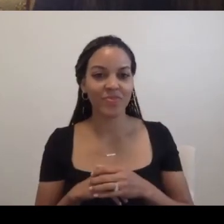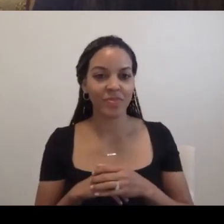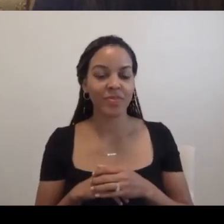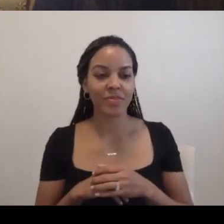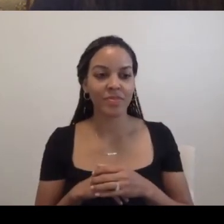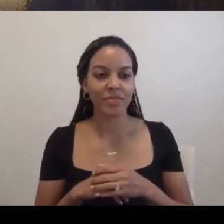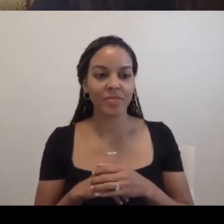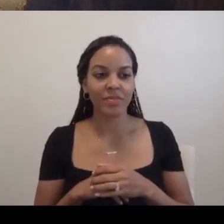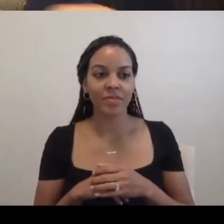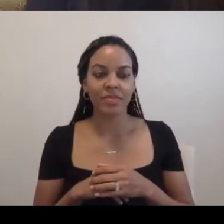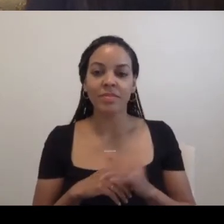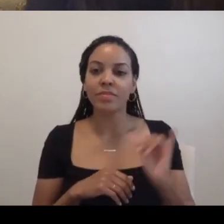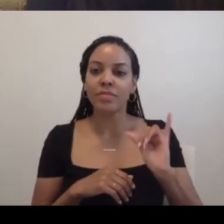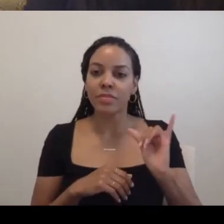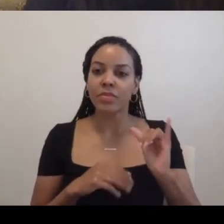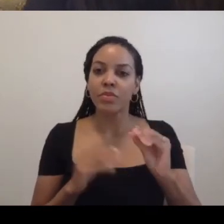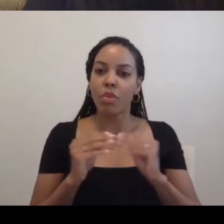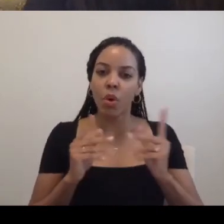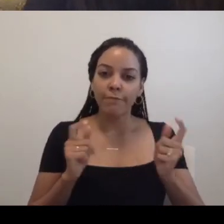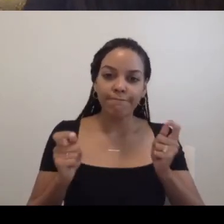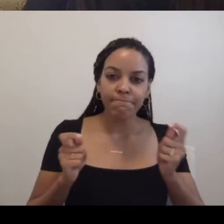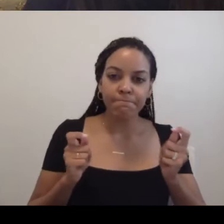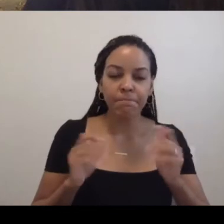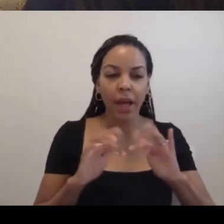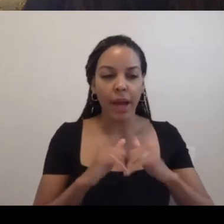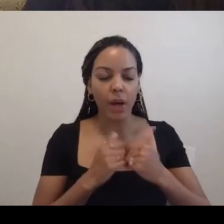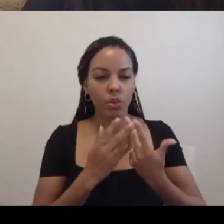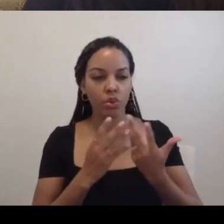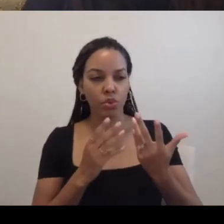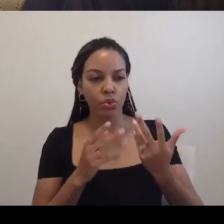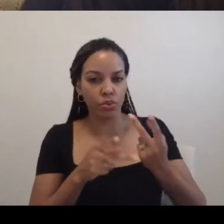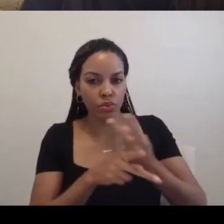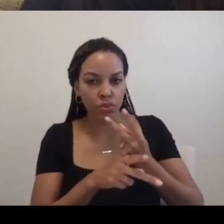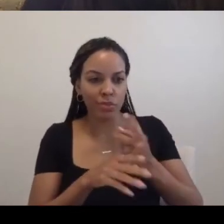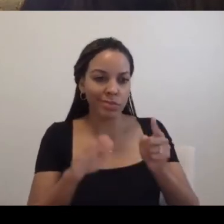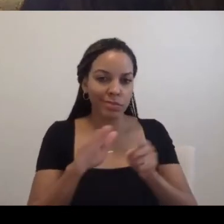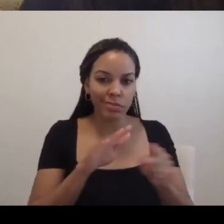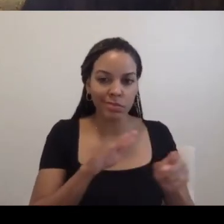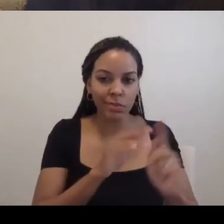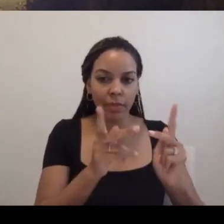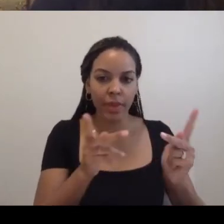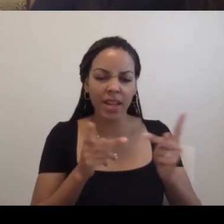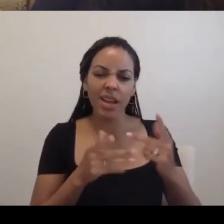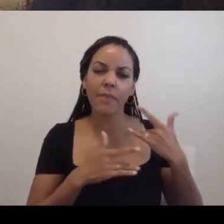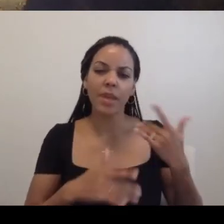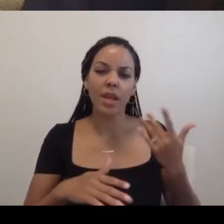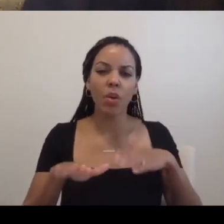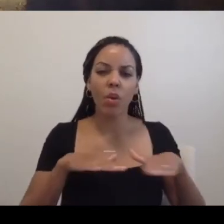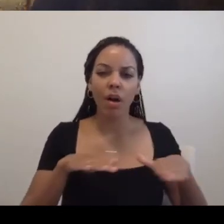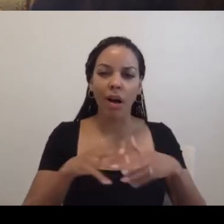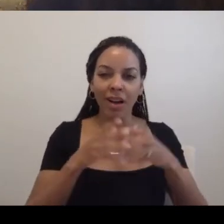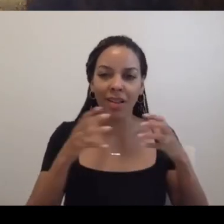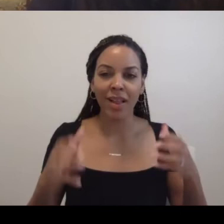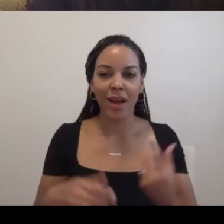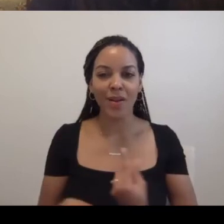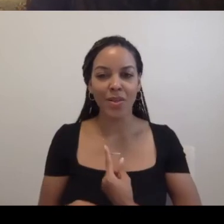ways of navigating places. I walk a lot alone, I enjoy